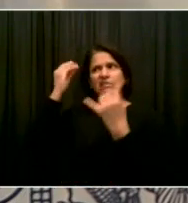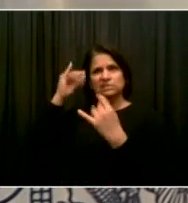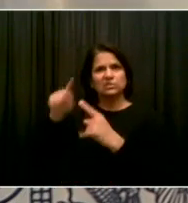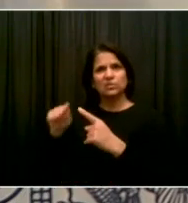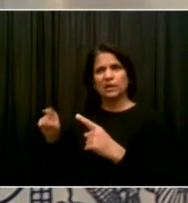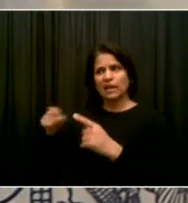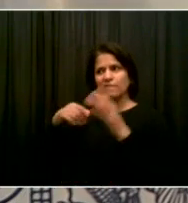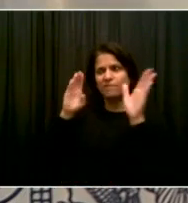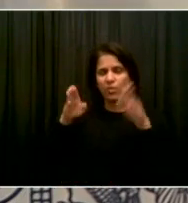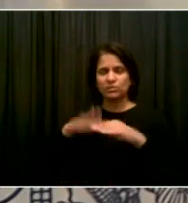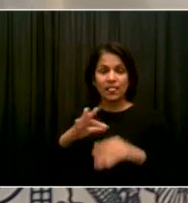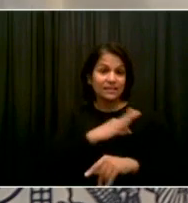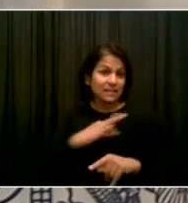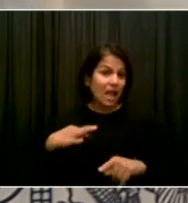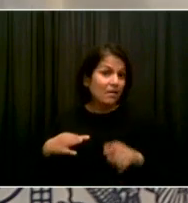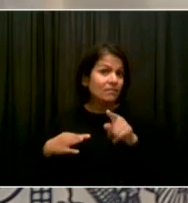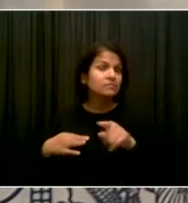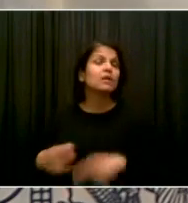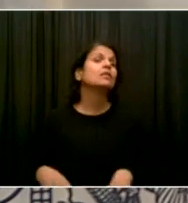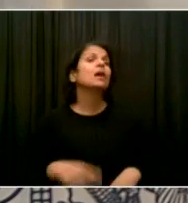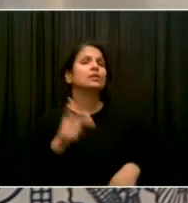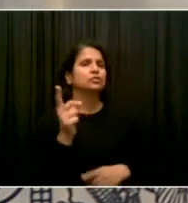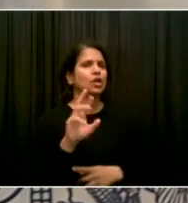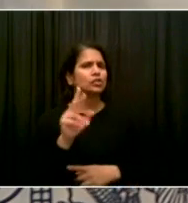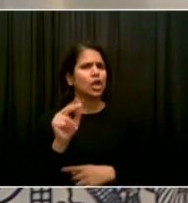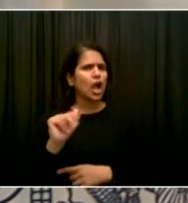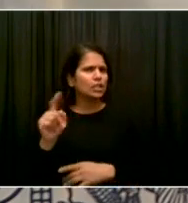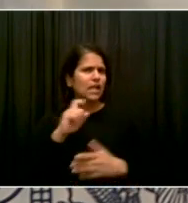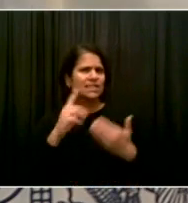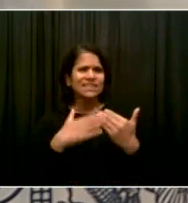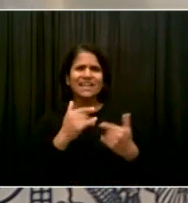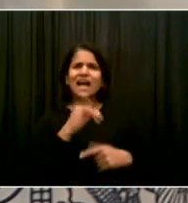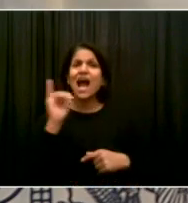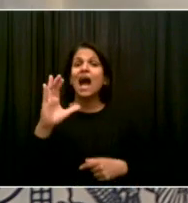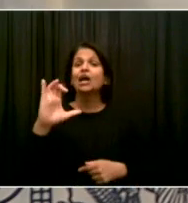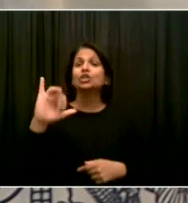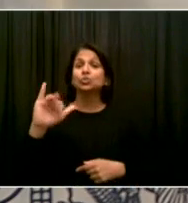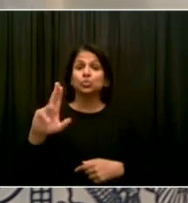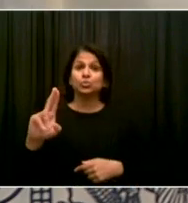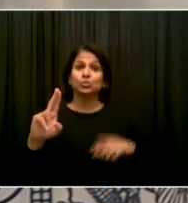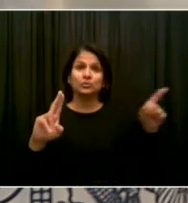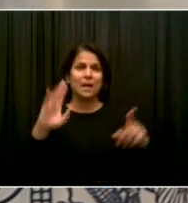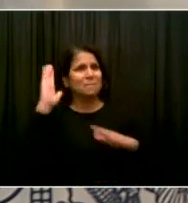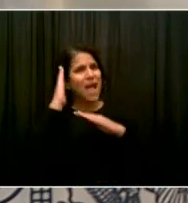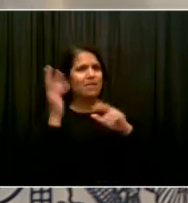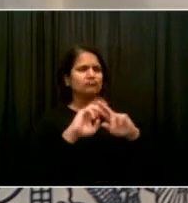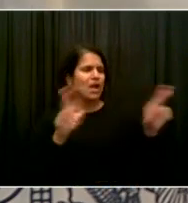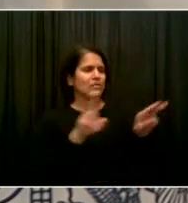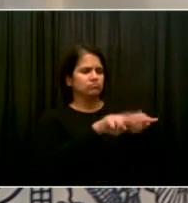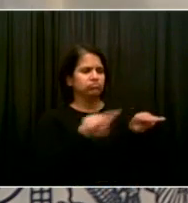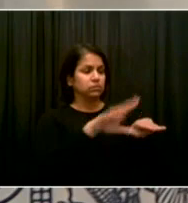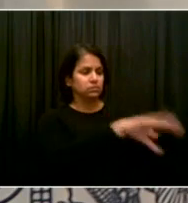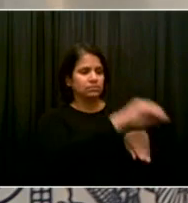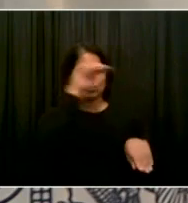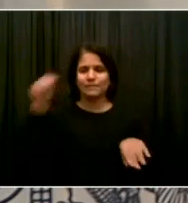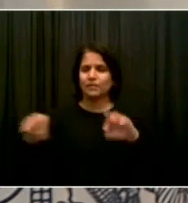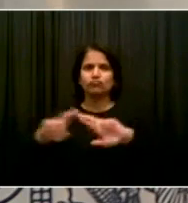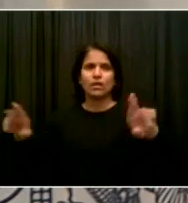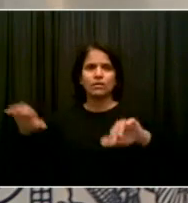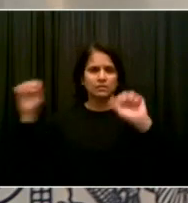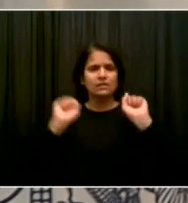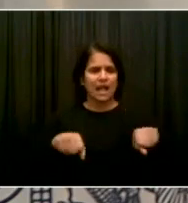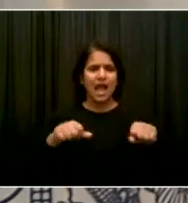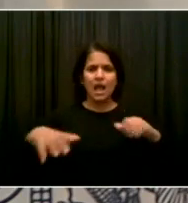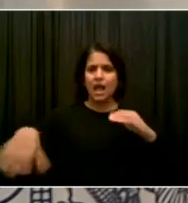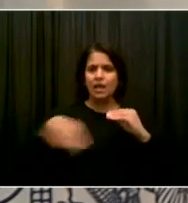capacity. He and his team at health and hospitals did that very, very agilely. We have much better supply than we used to have,